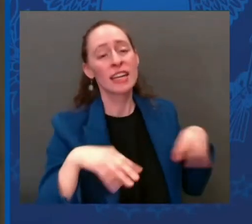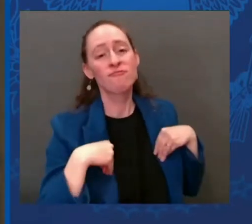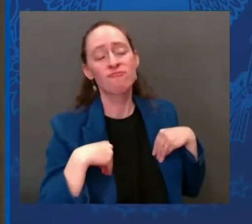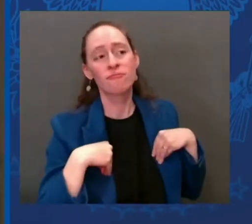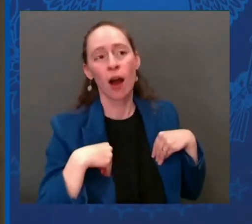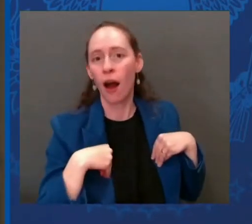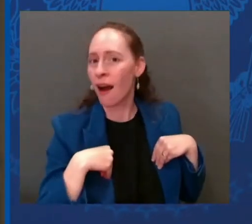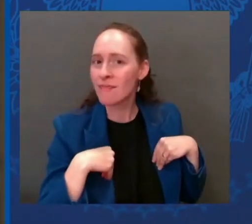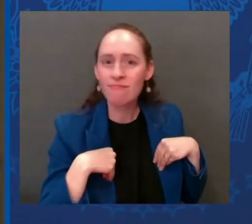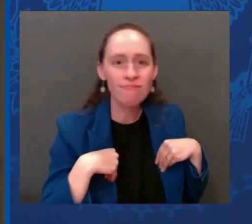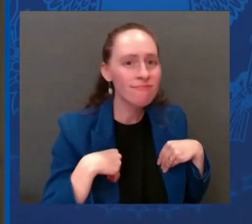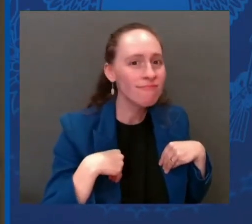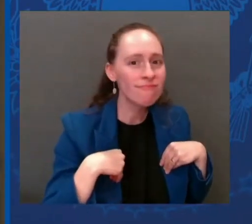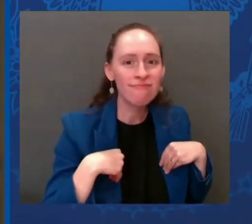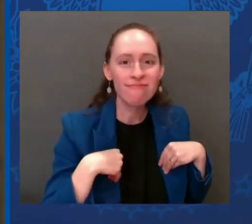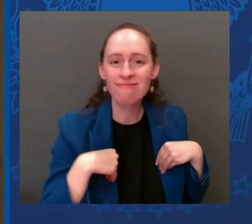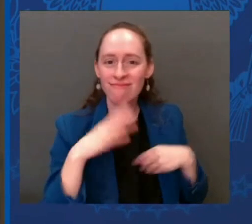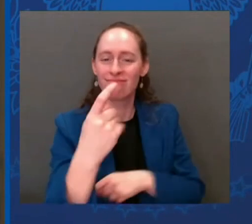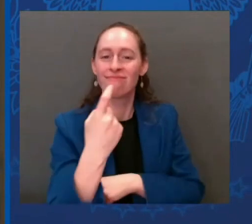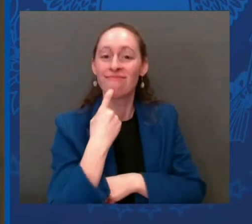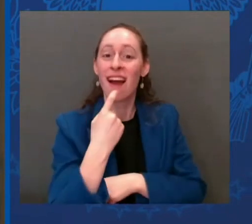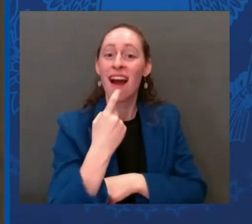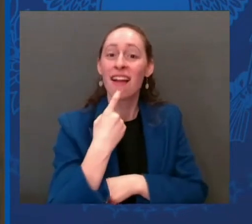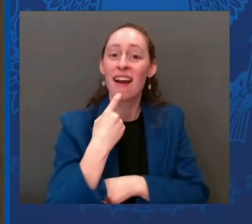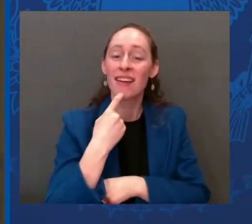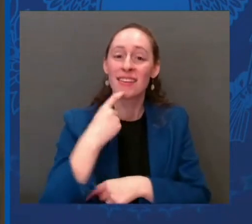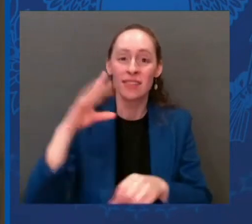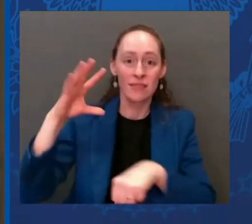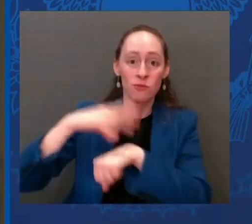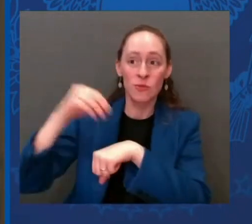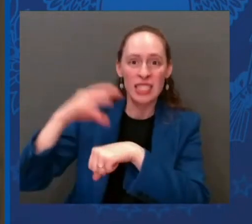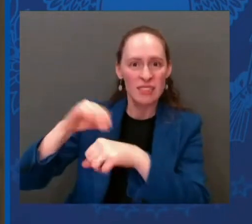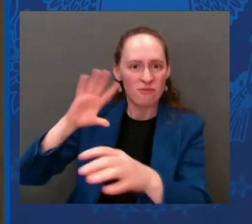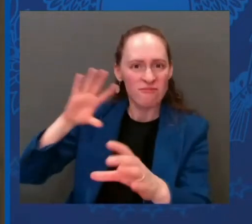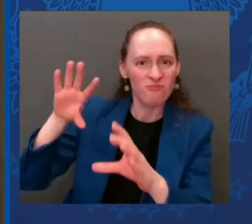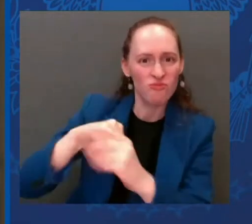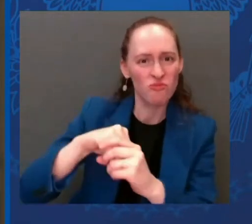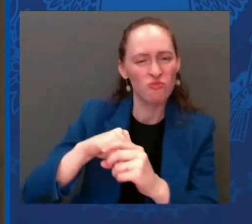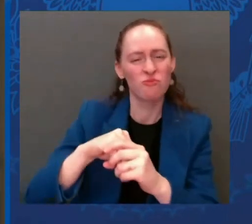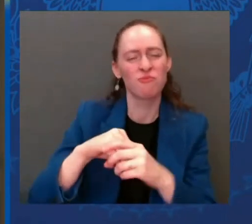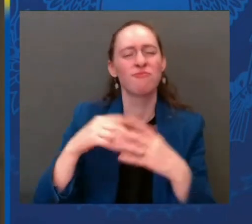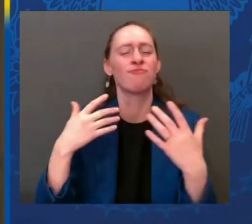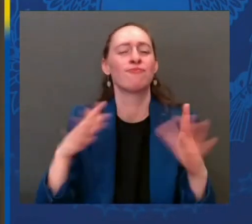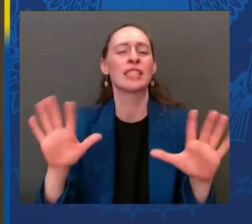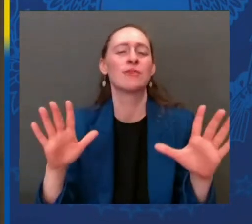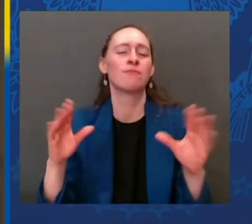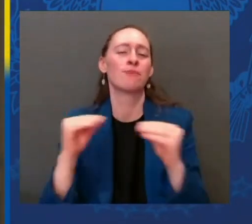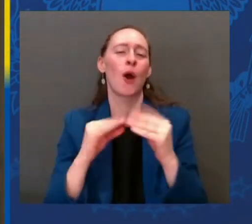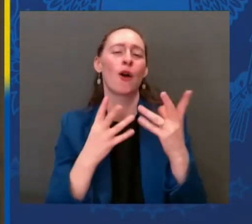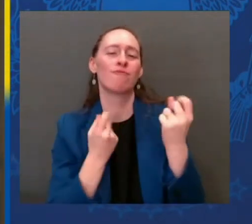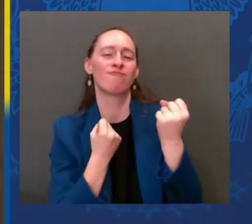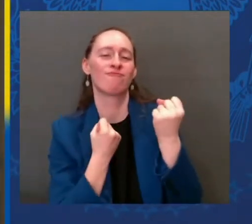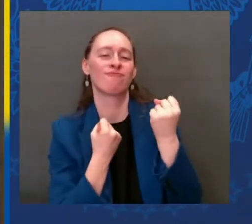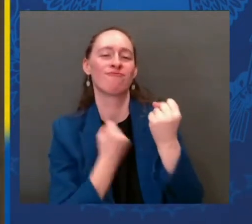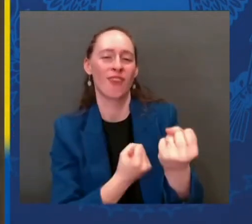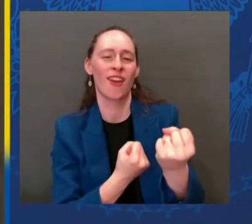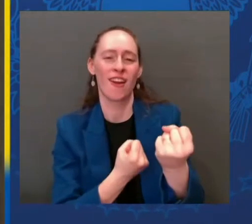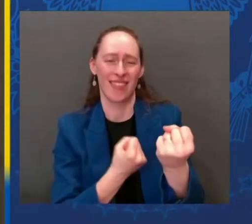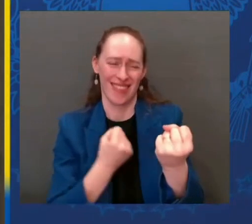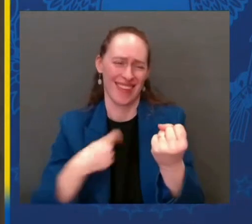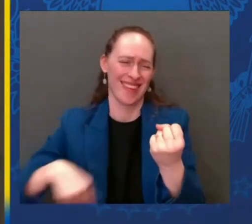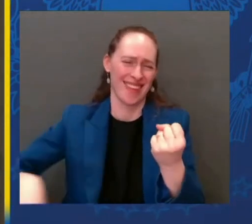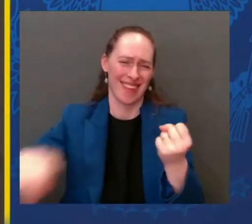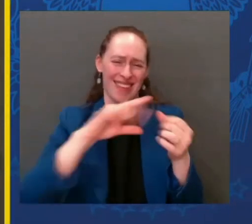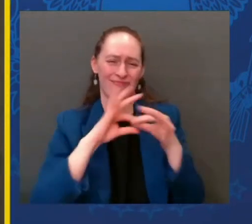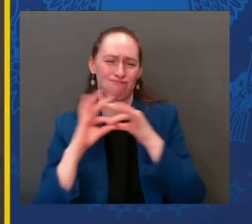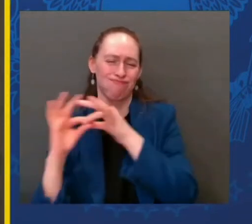Instead, NATO is more united and more unified than ever — than ever before. He thought he could weaponize